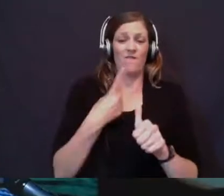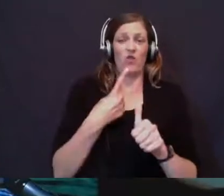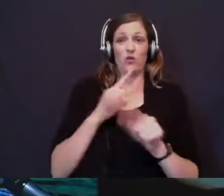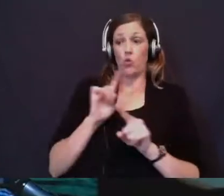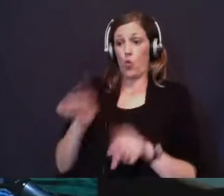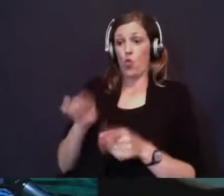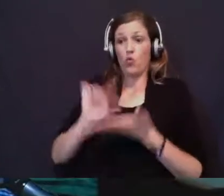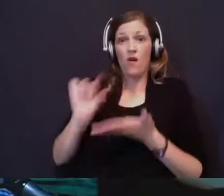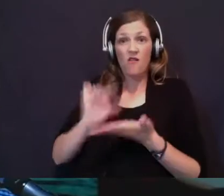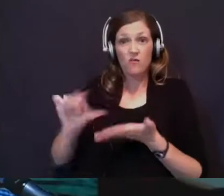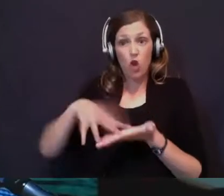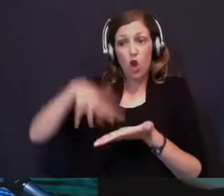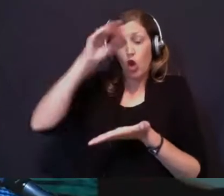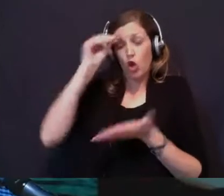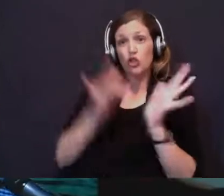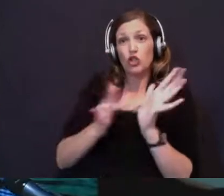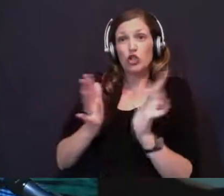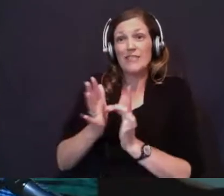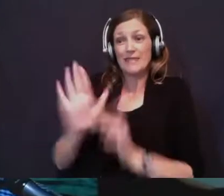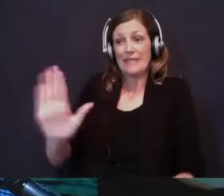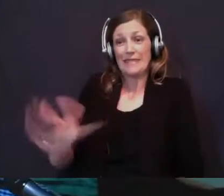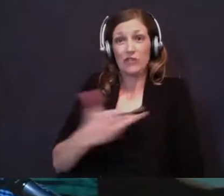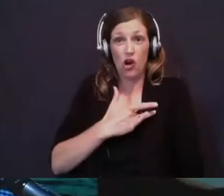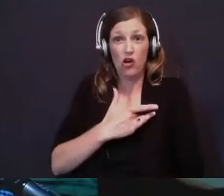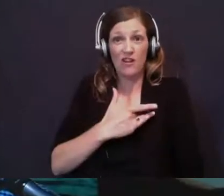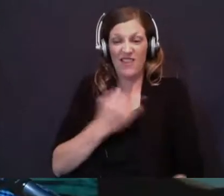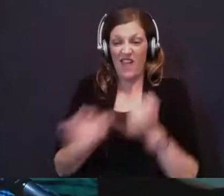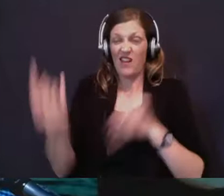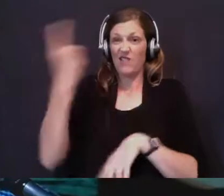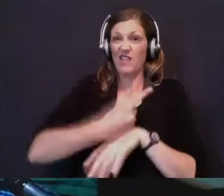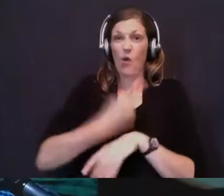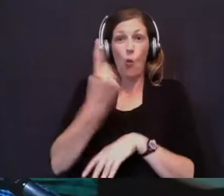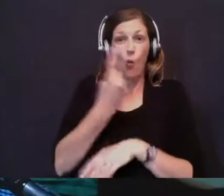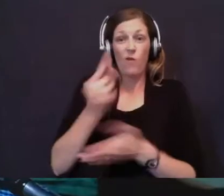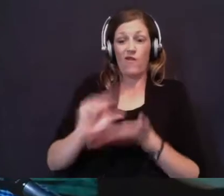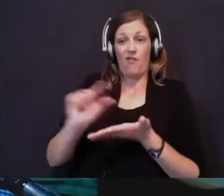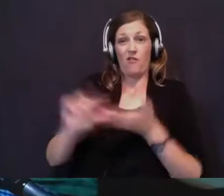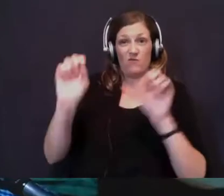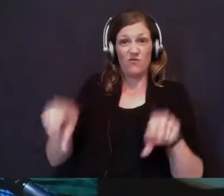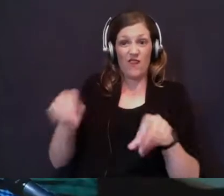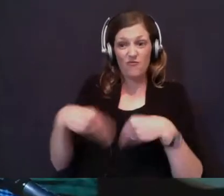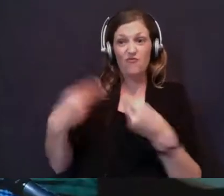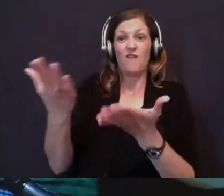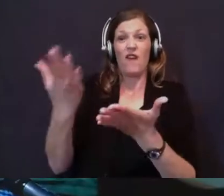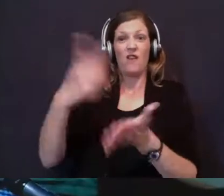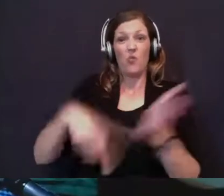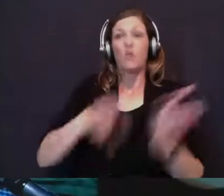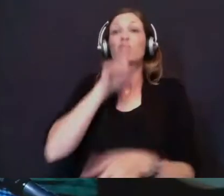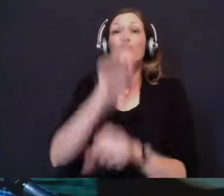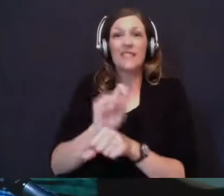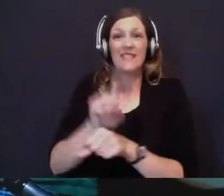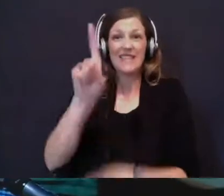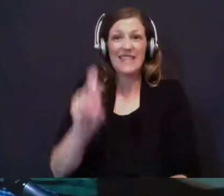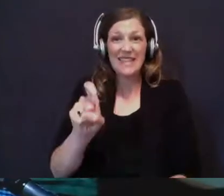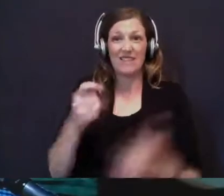gospels. Learn the heart of Jesus. Because at the end of the day, only the gospel can provide what is really needed in our time.